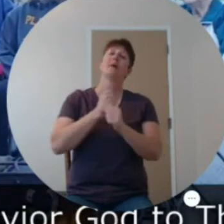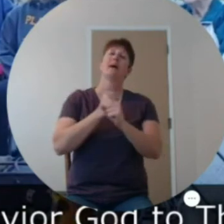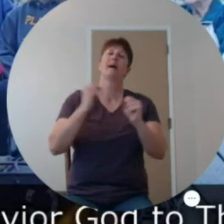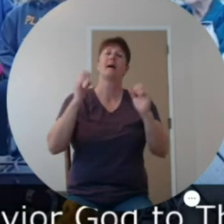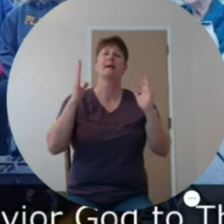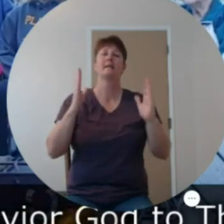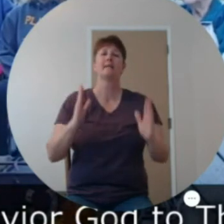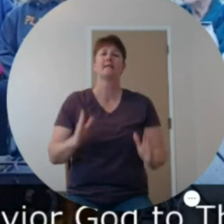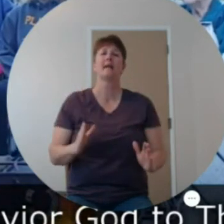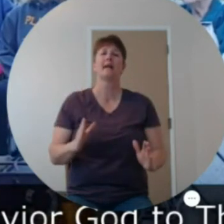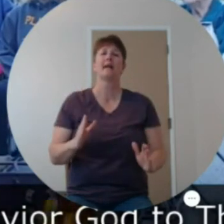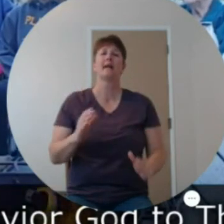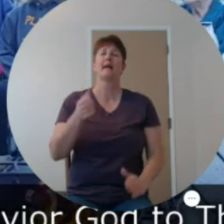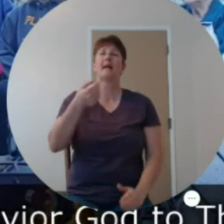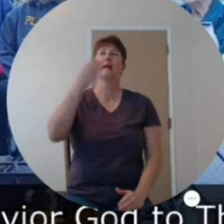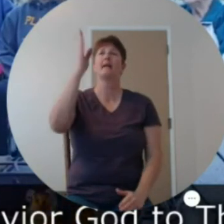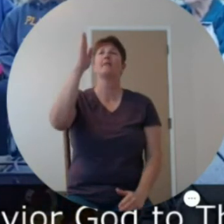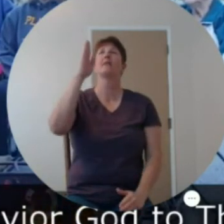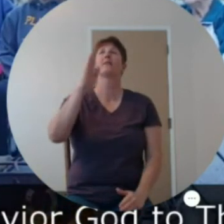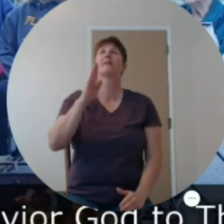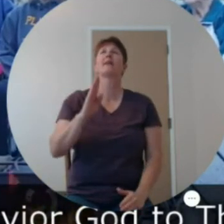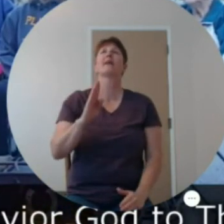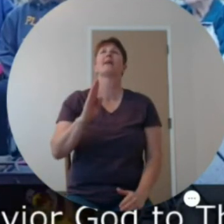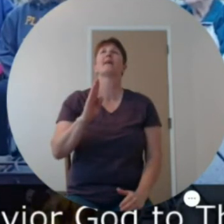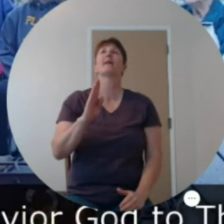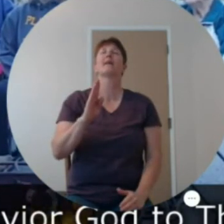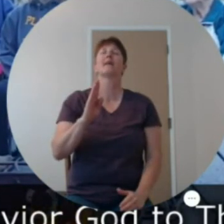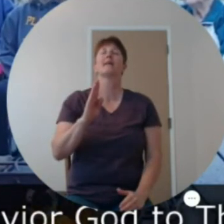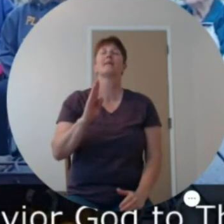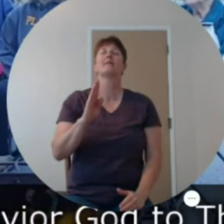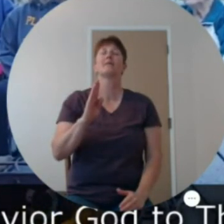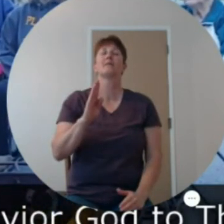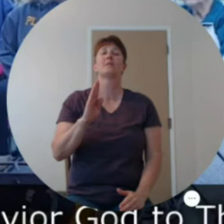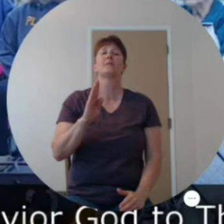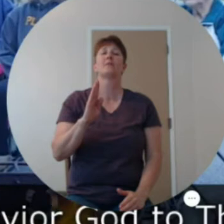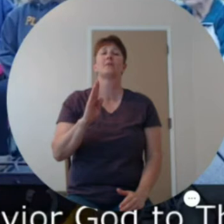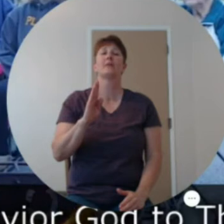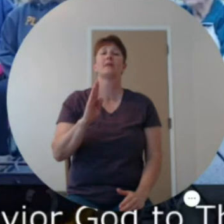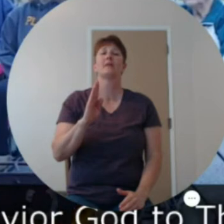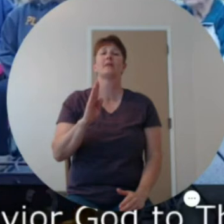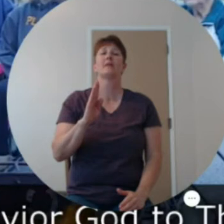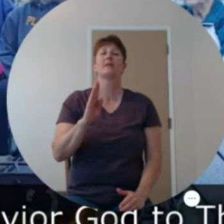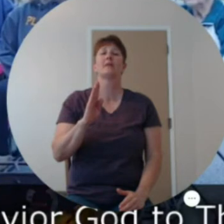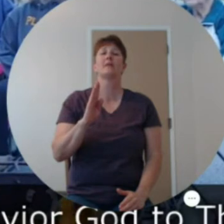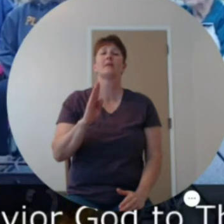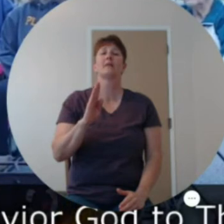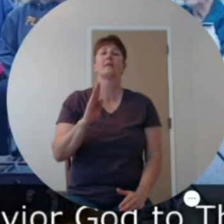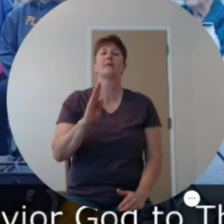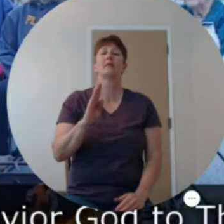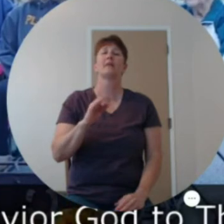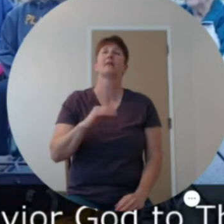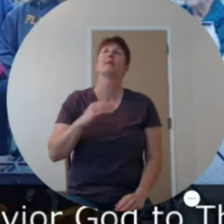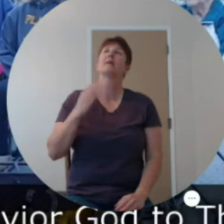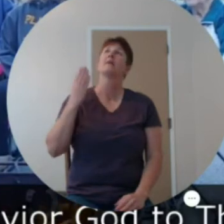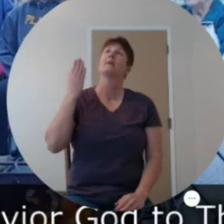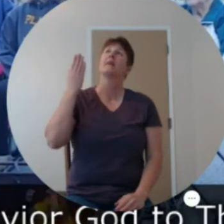my Savior God to Thee.